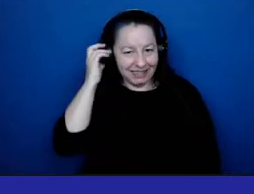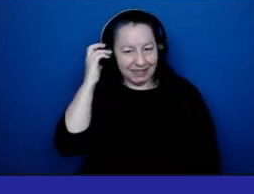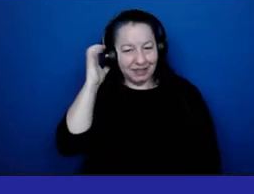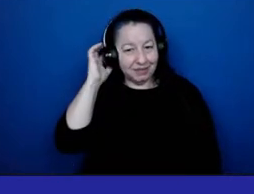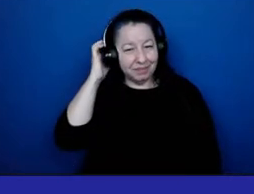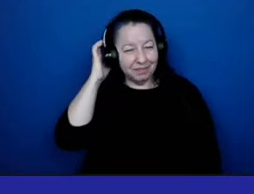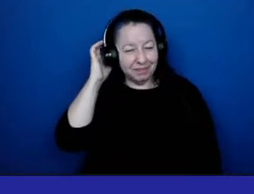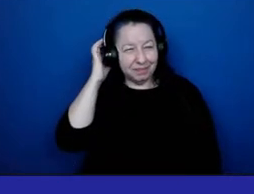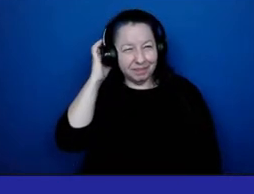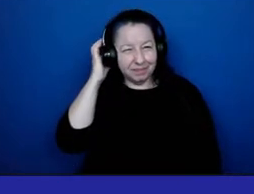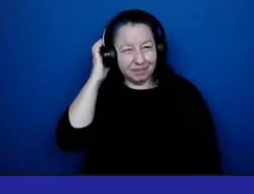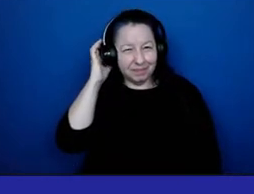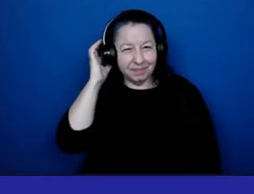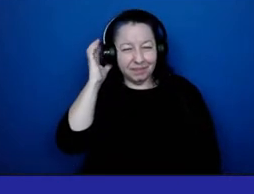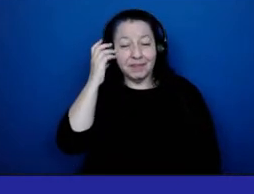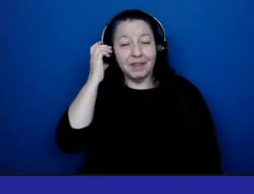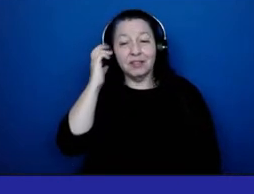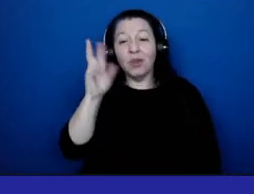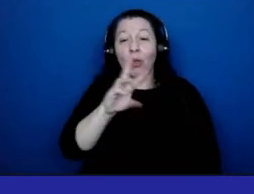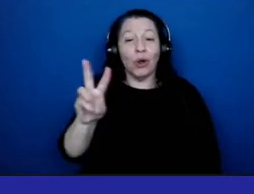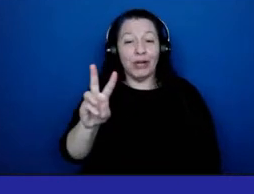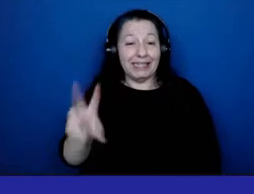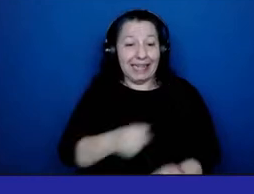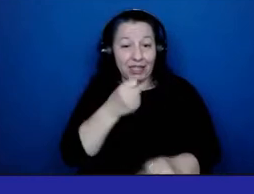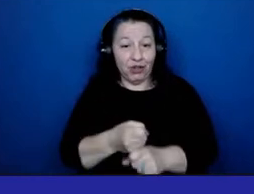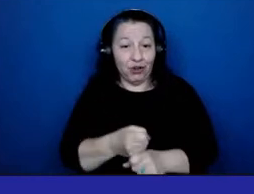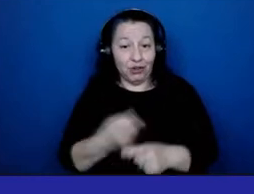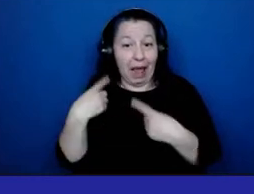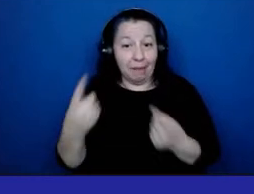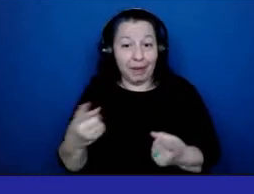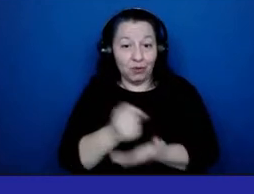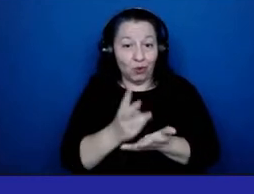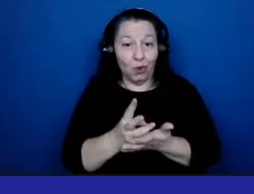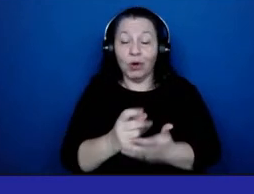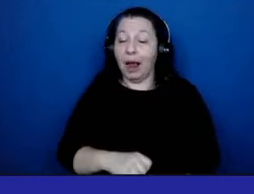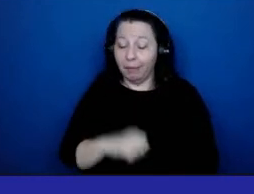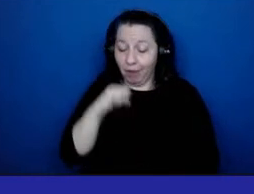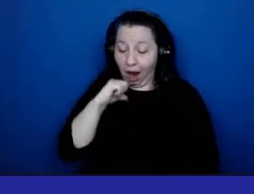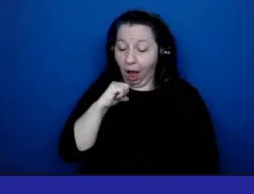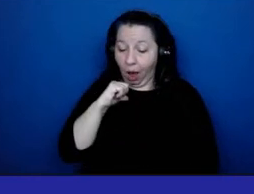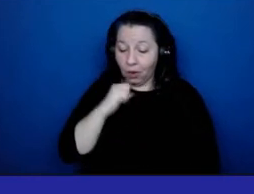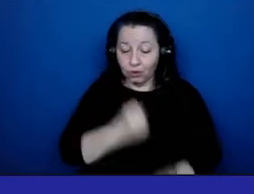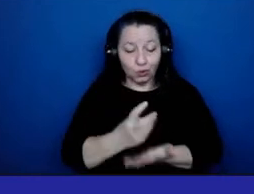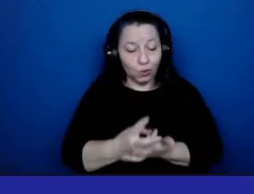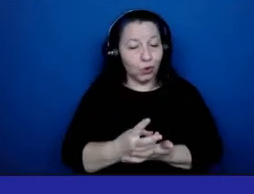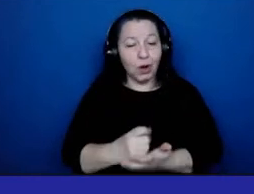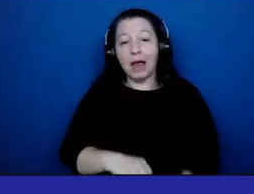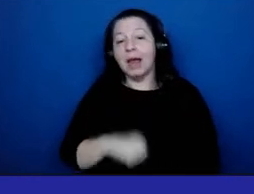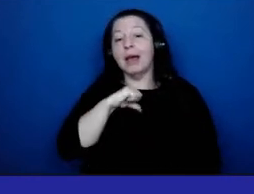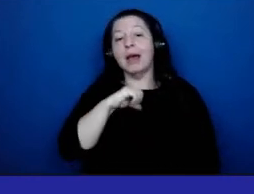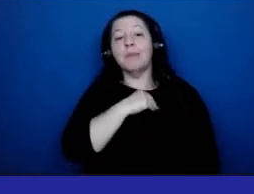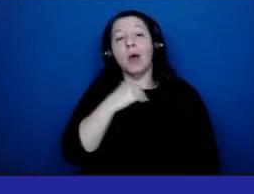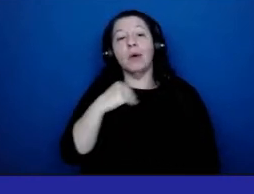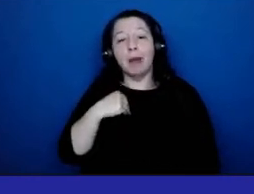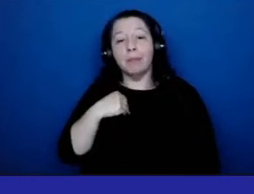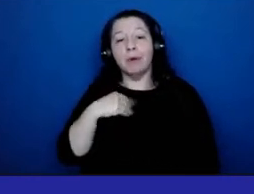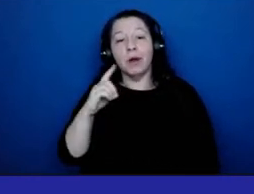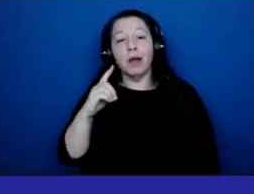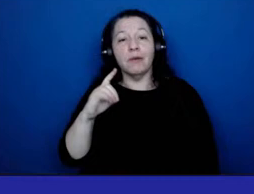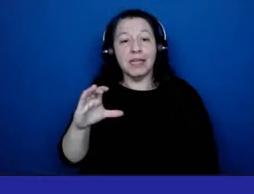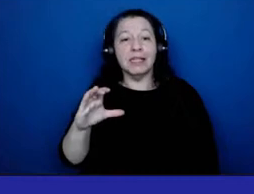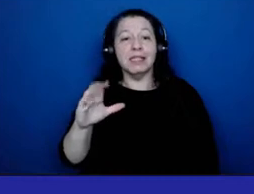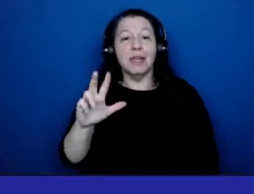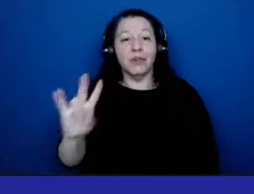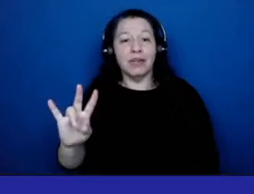36 years, I've been a social worker, and I've been a proud social worker and a proud member of DC 37,